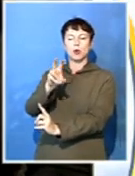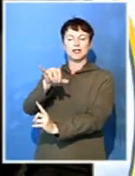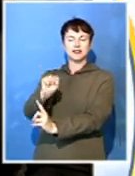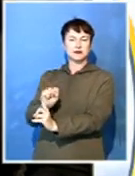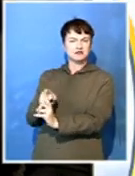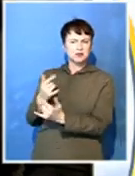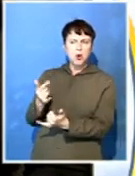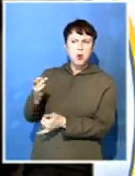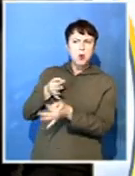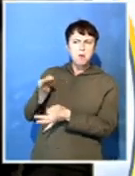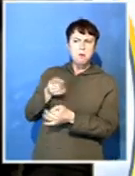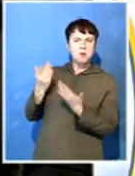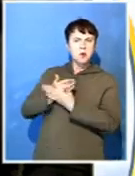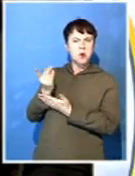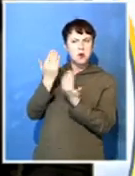are we expecting tonight?